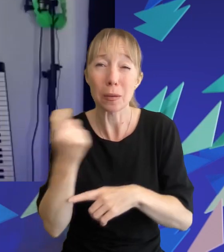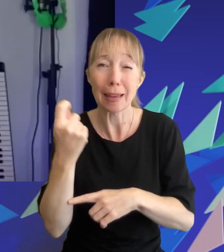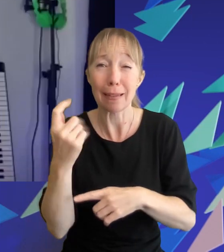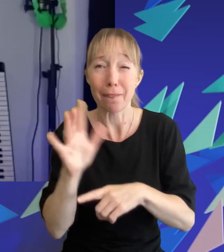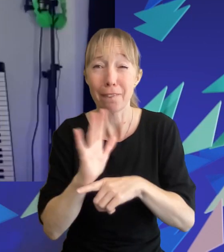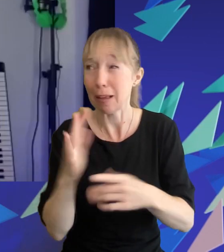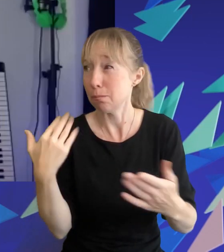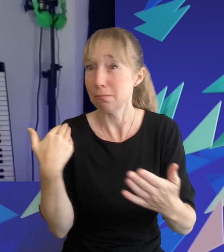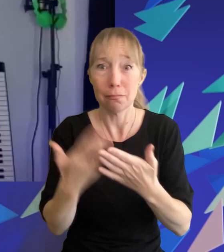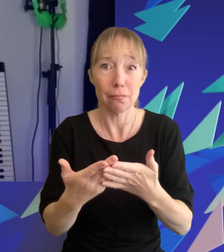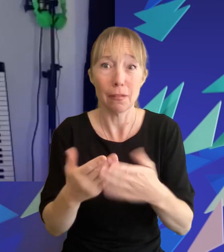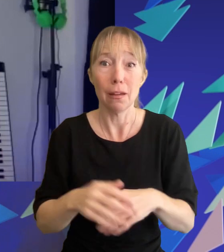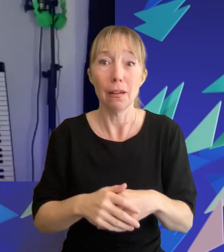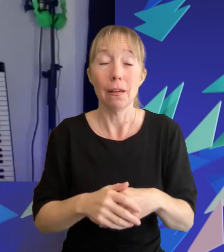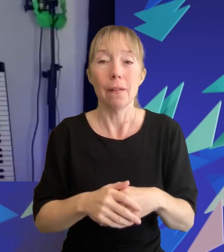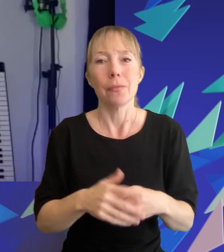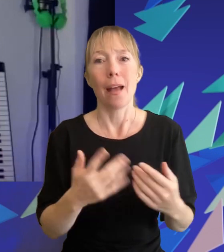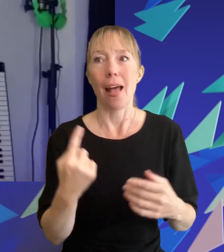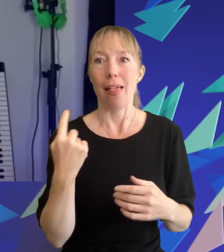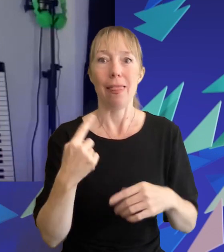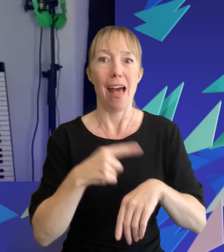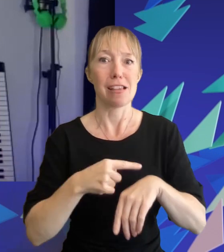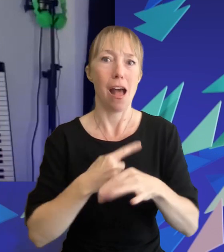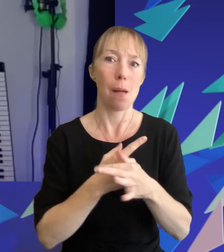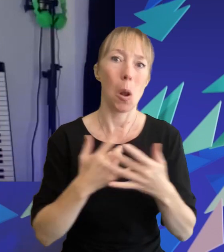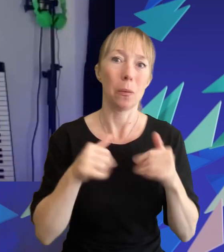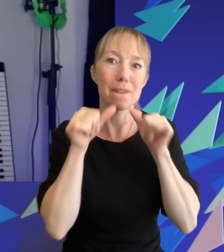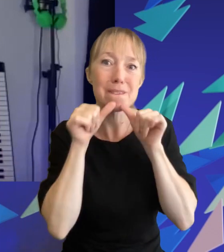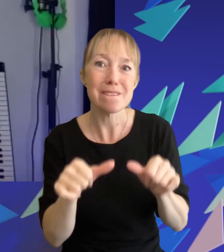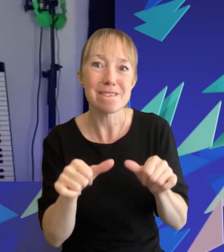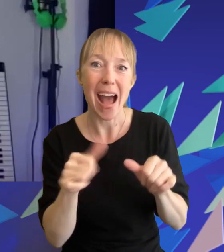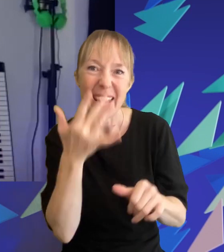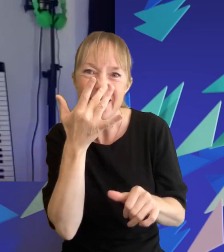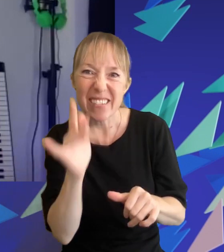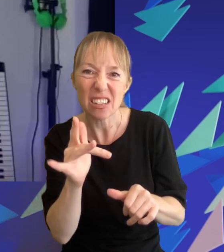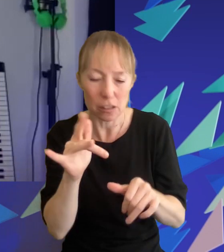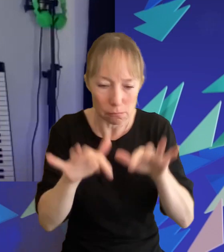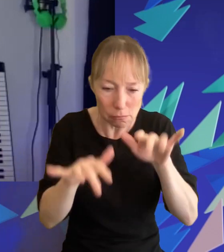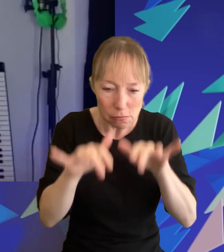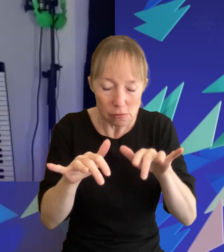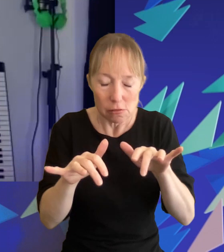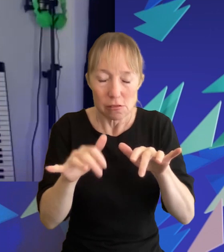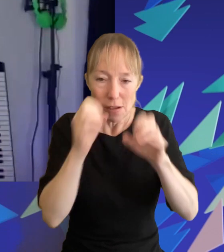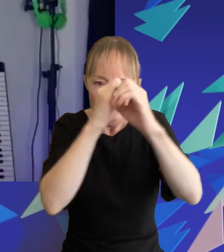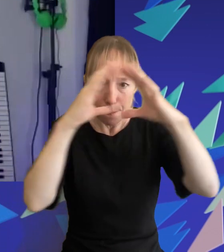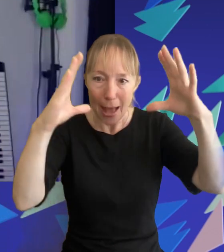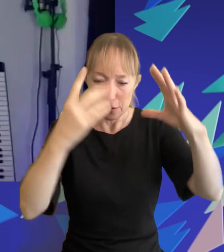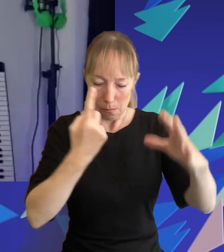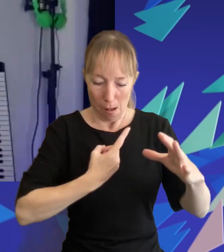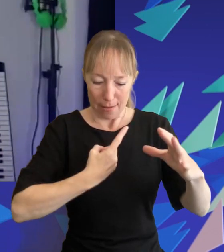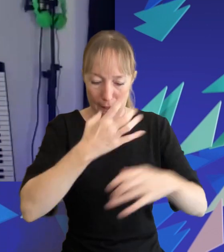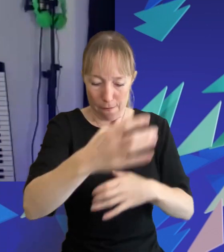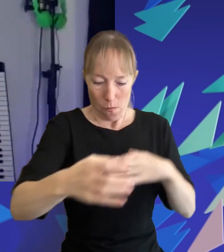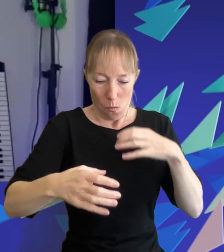at the time there was a lot of like fan fictions um this is when people were really putting started to put themselves into the stories